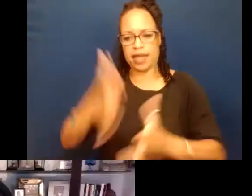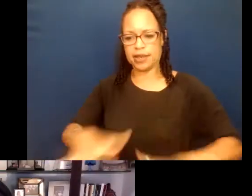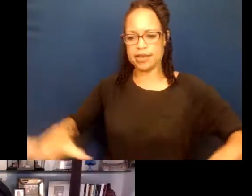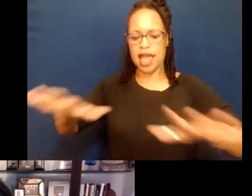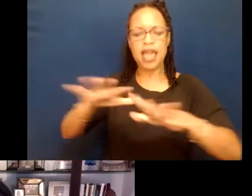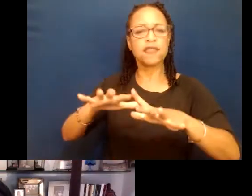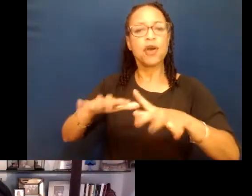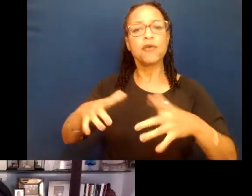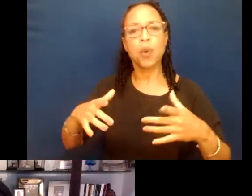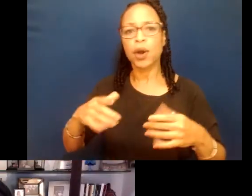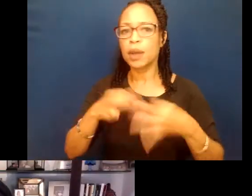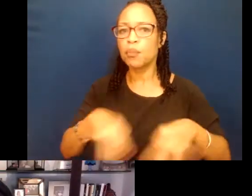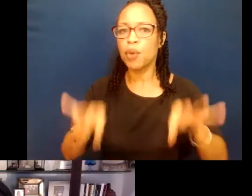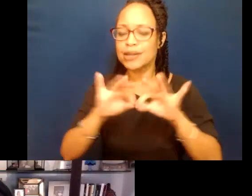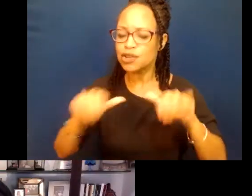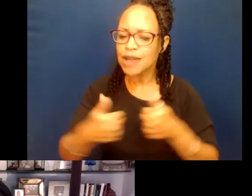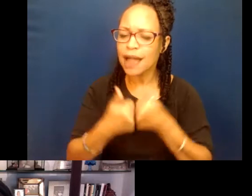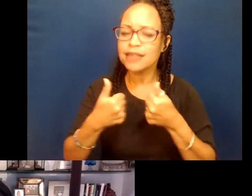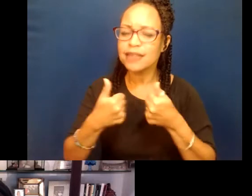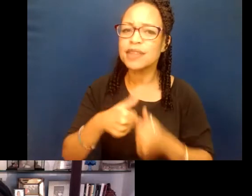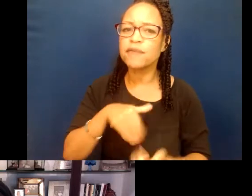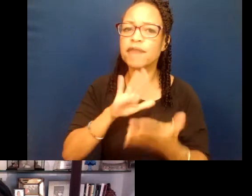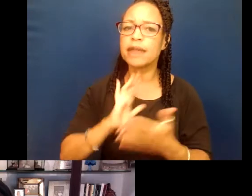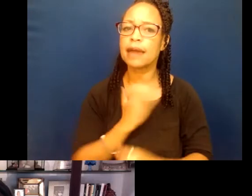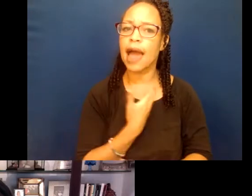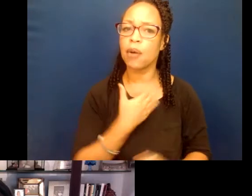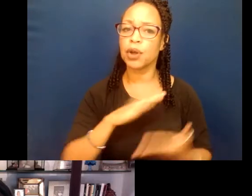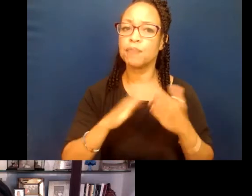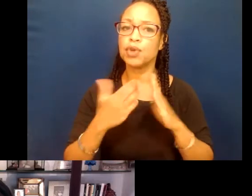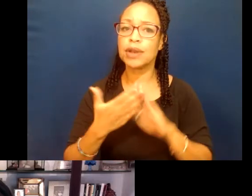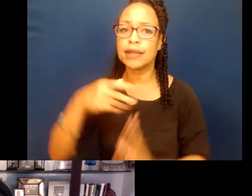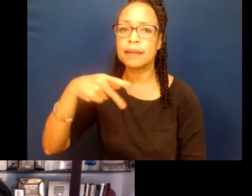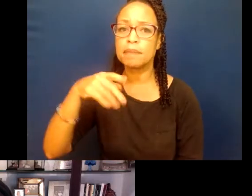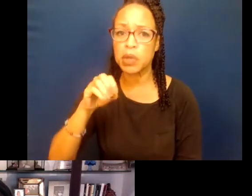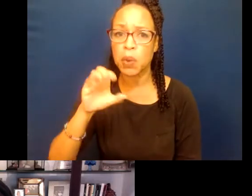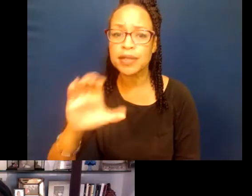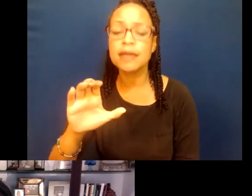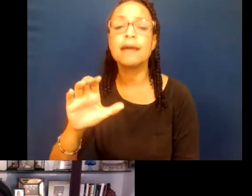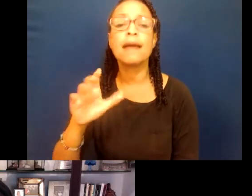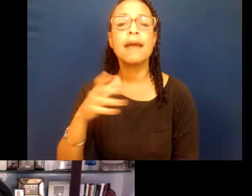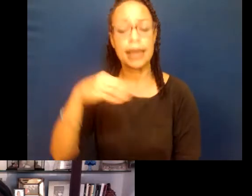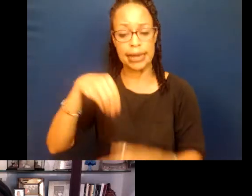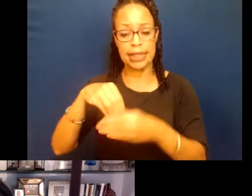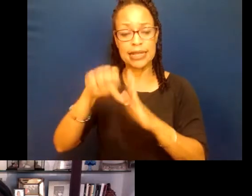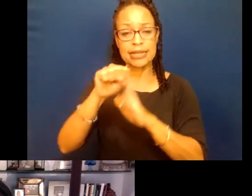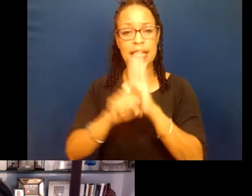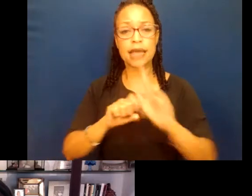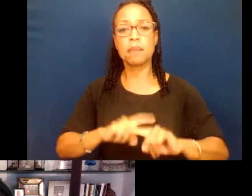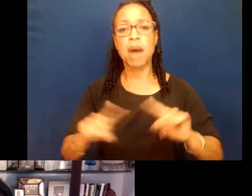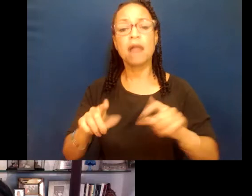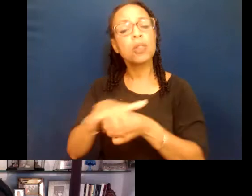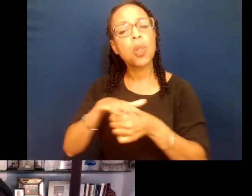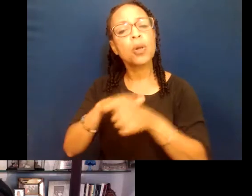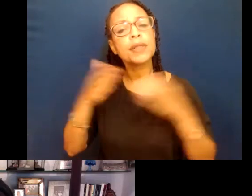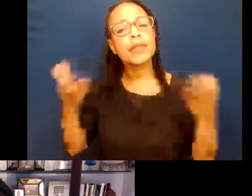domestic policy challenges facing our communities of color in the states, but also locally